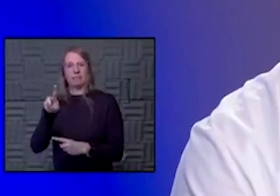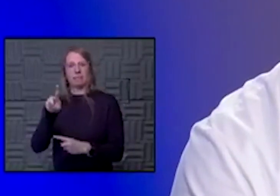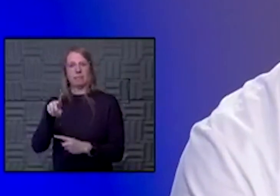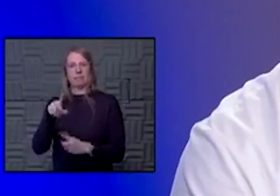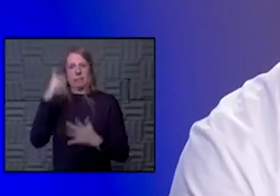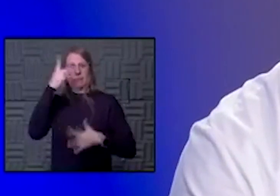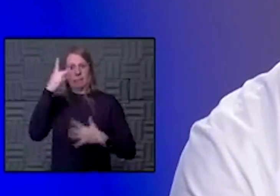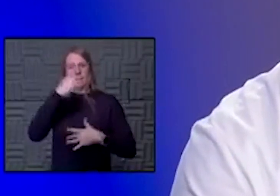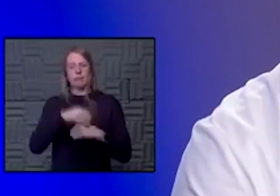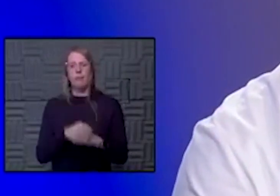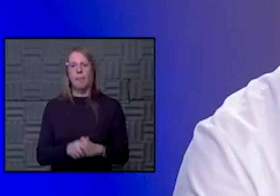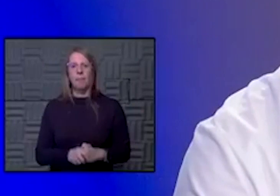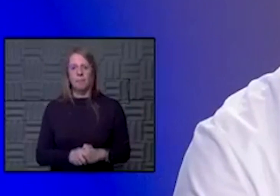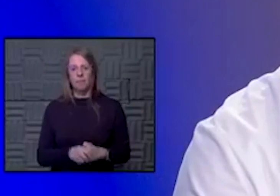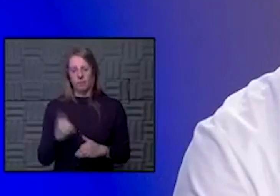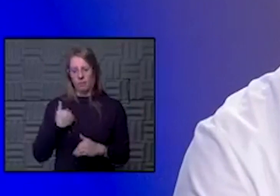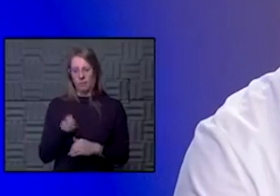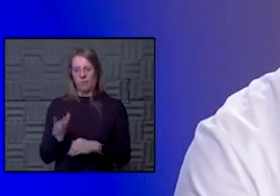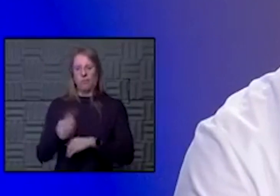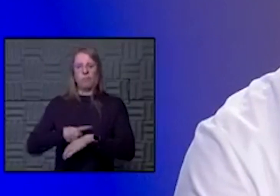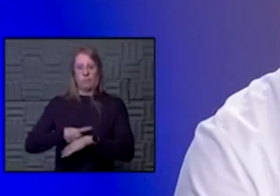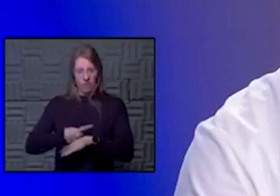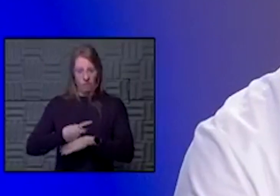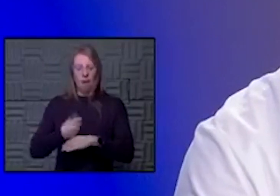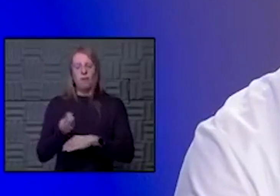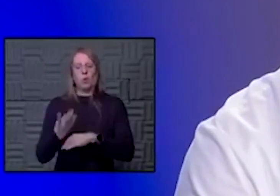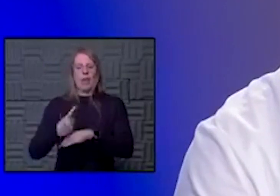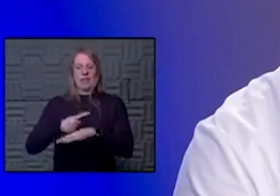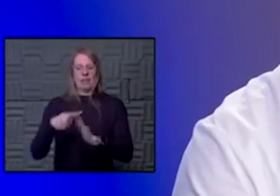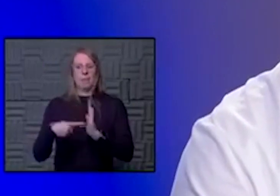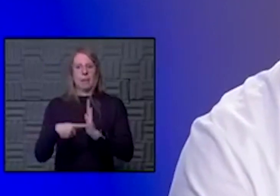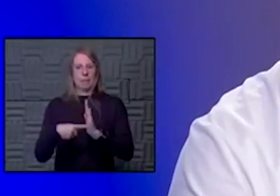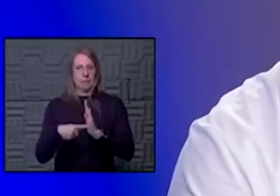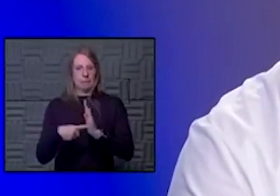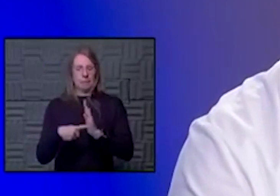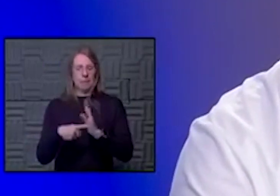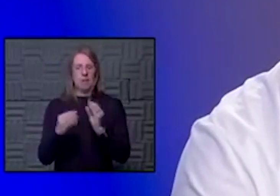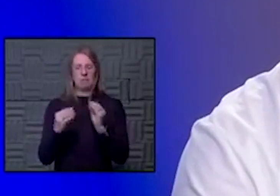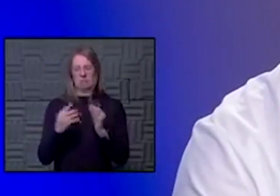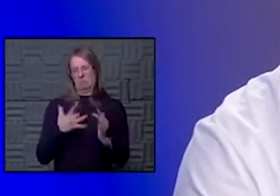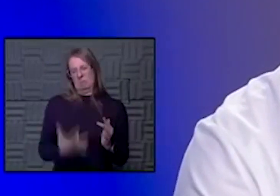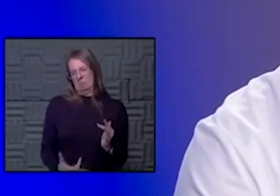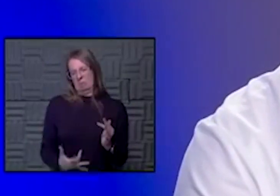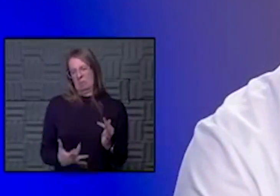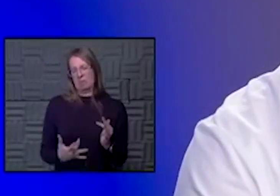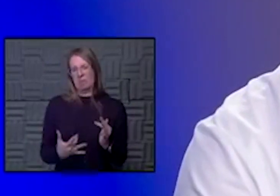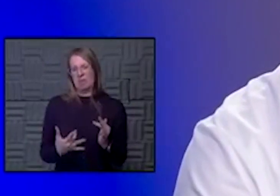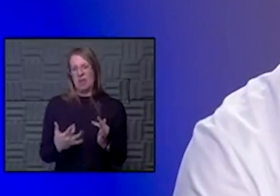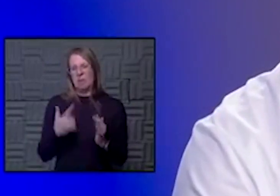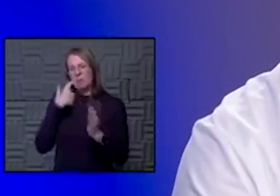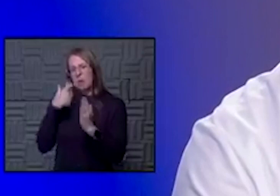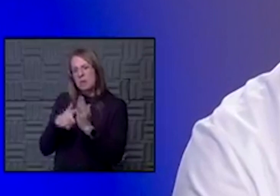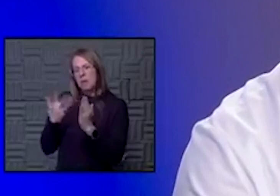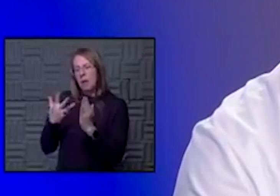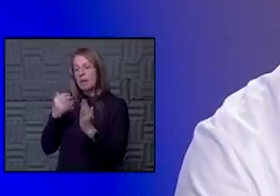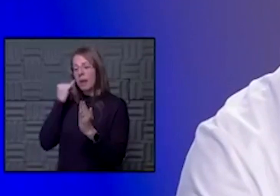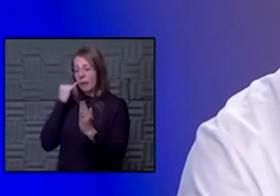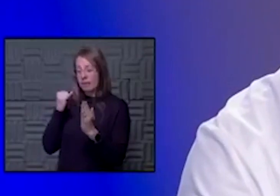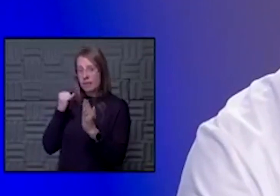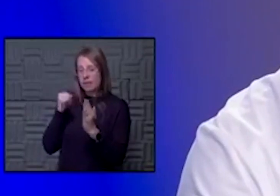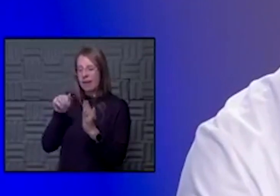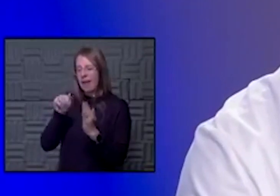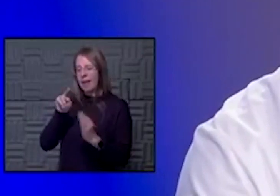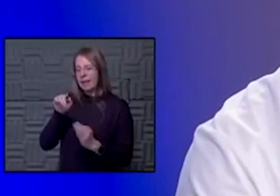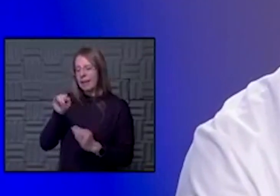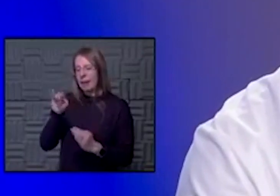um, and had just a few days of, of, of symptoms, more than likely what we have seen is that, um, when they do look at